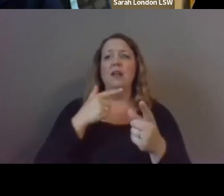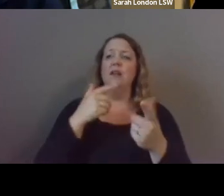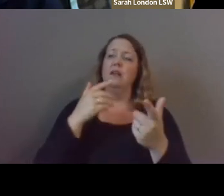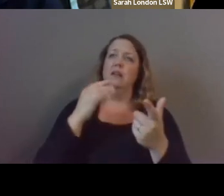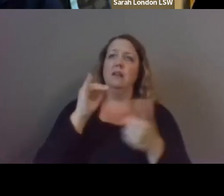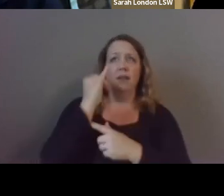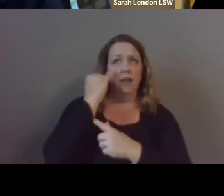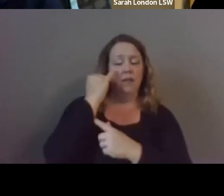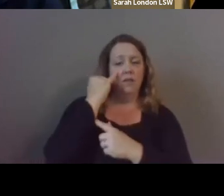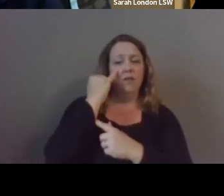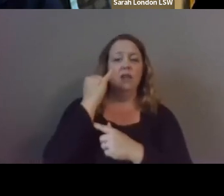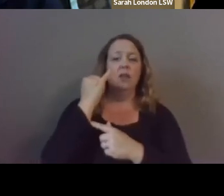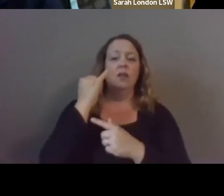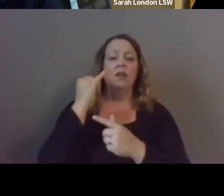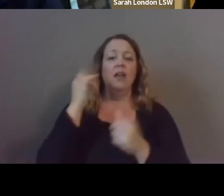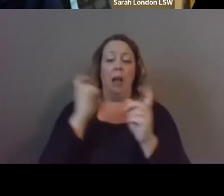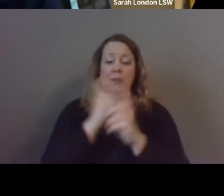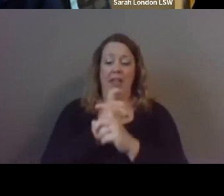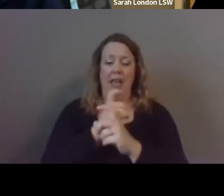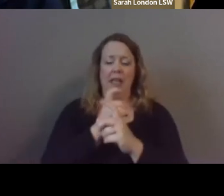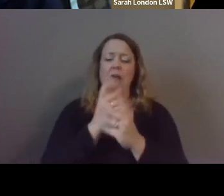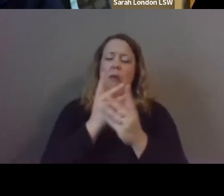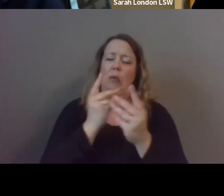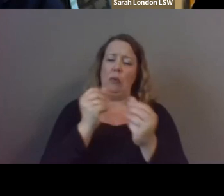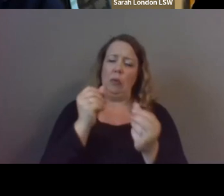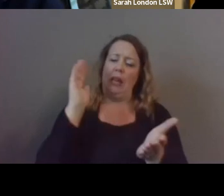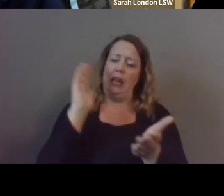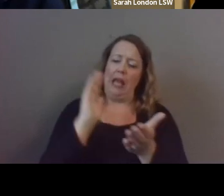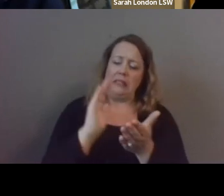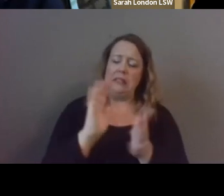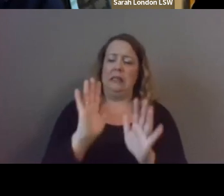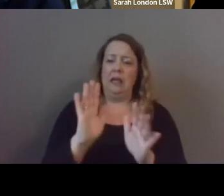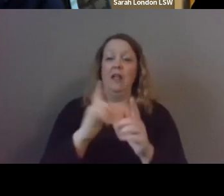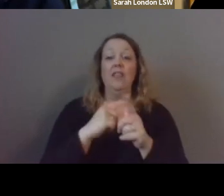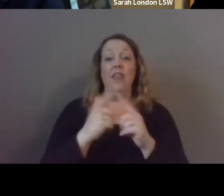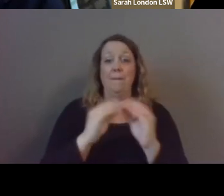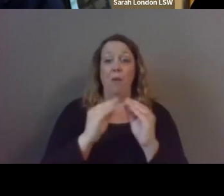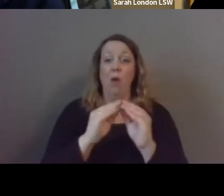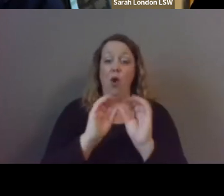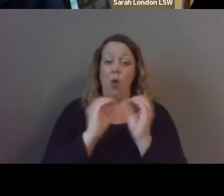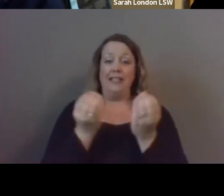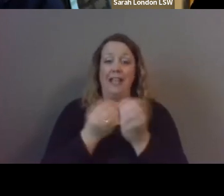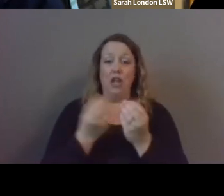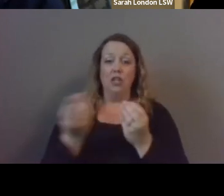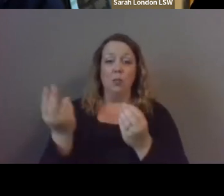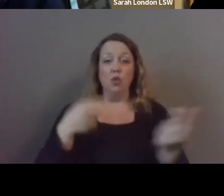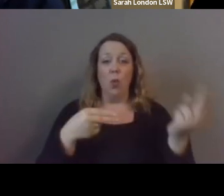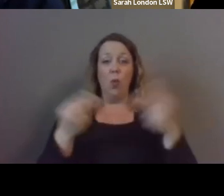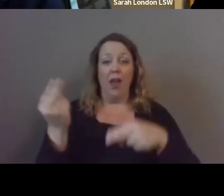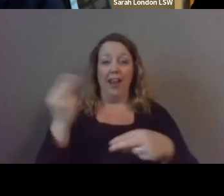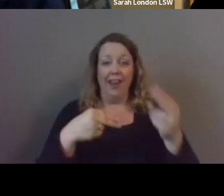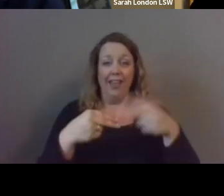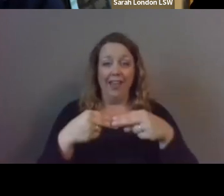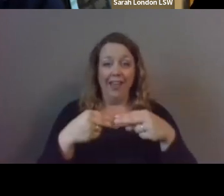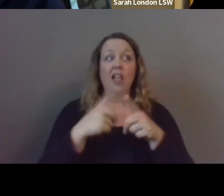a little less complicated more more organizations will jump into this process and really again